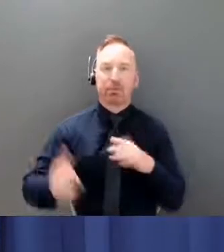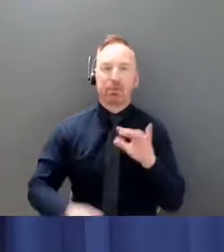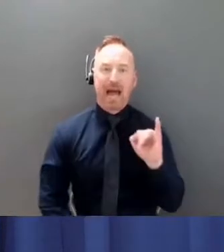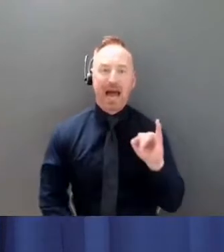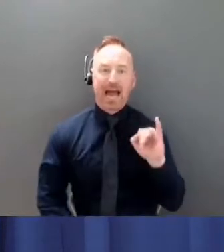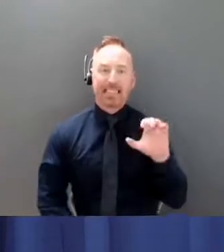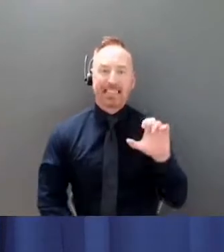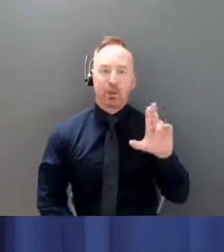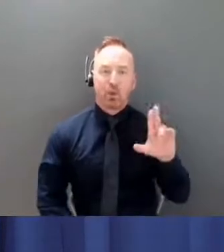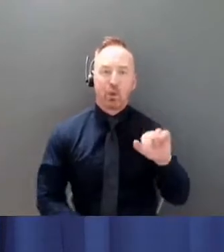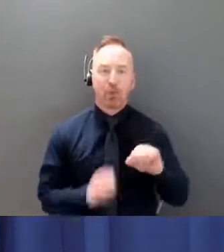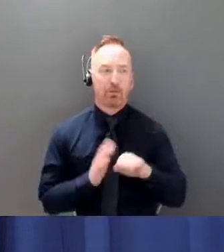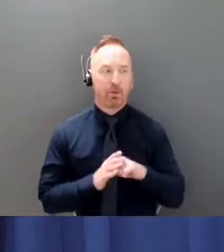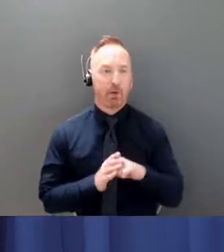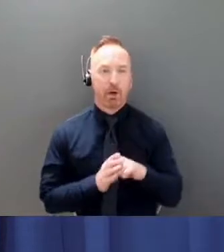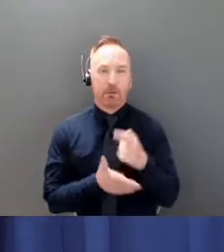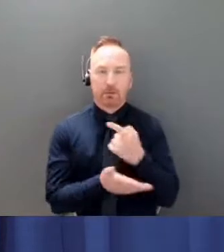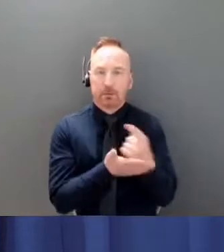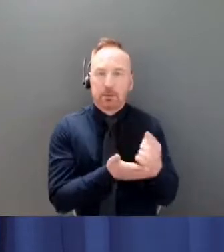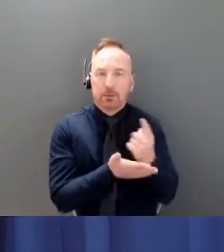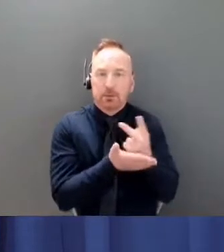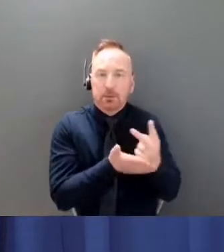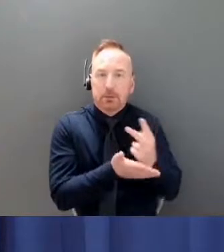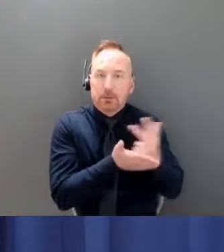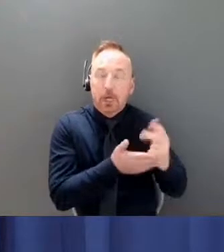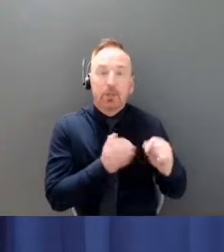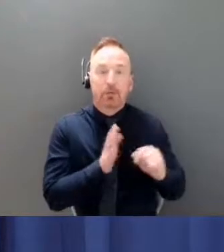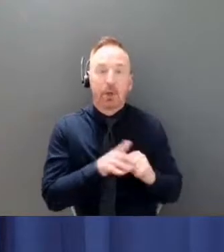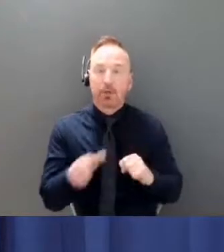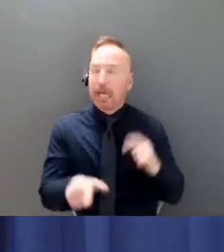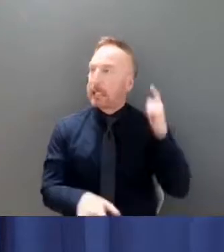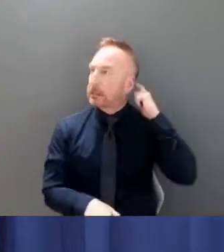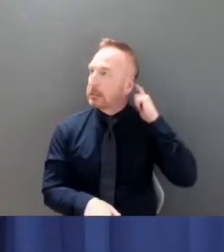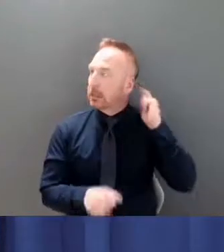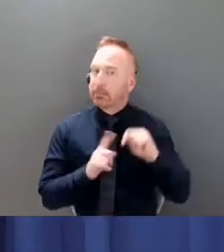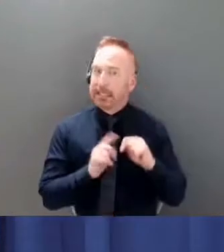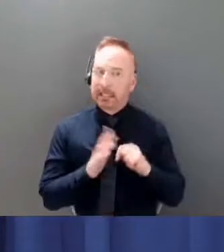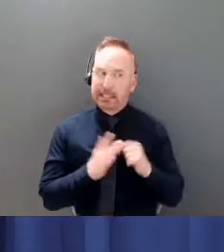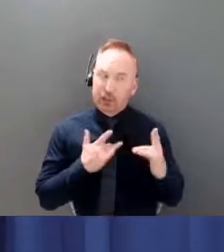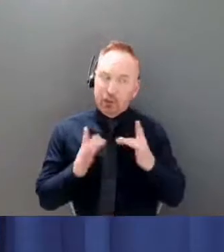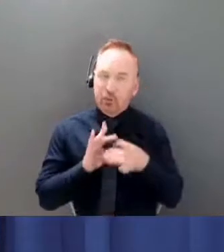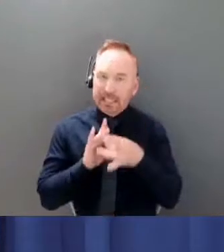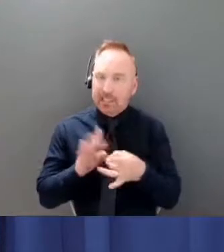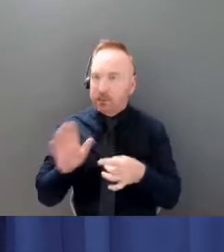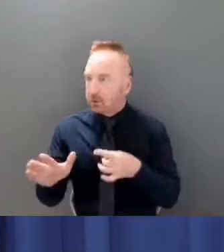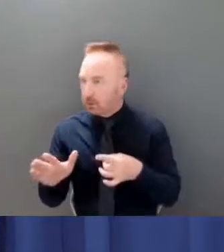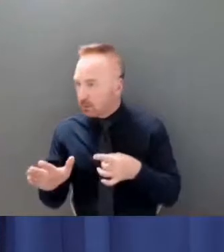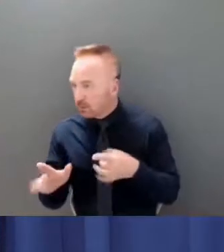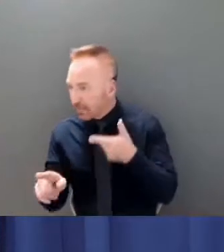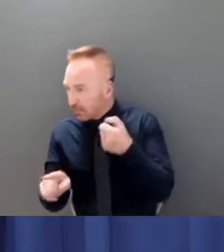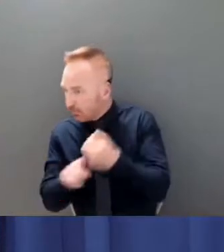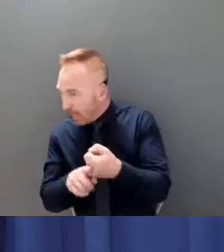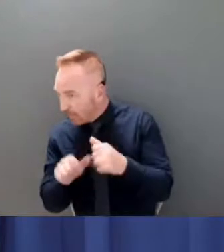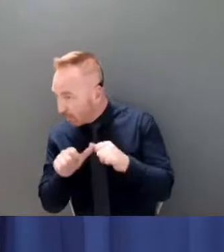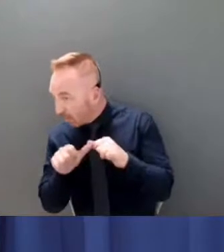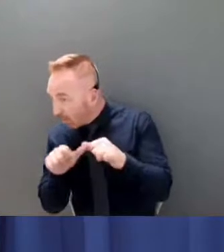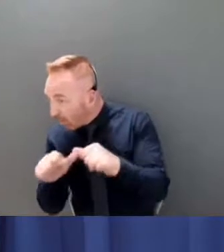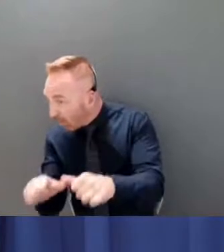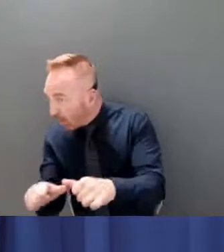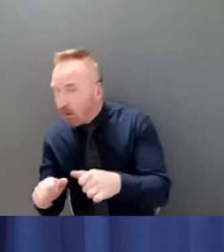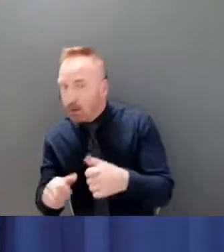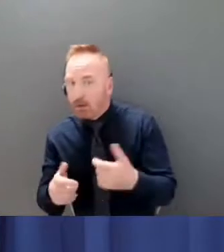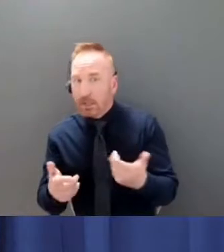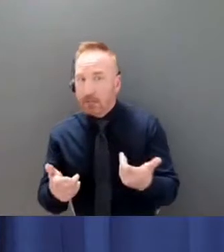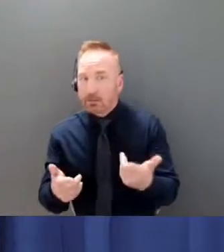be concerned about the long-term effects on those individuals. I think the, you know, the